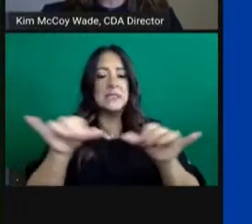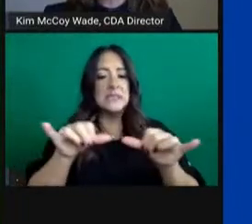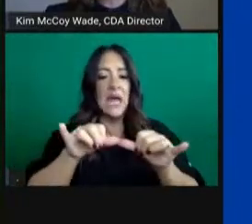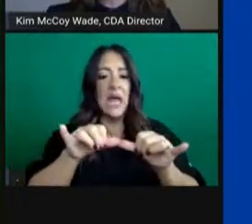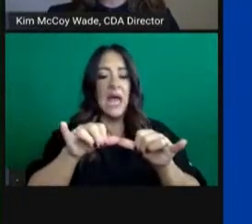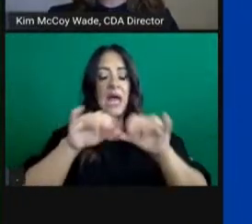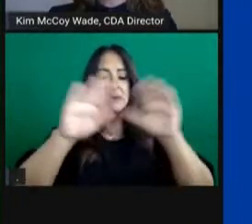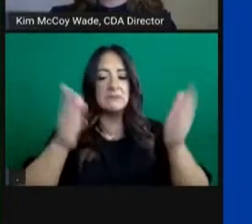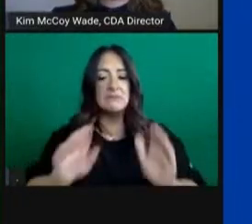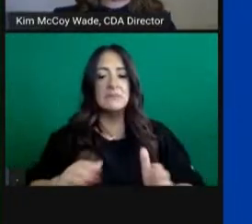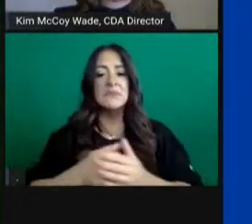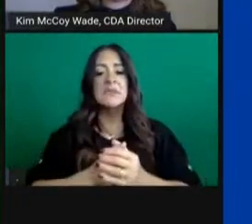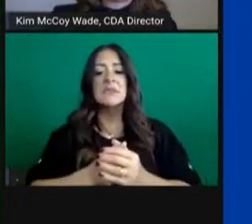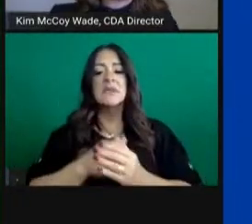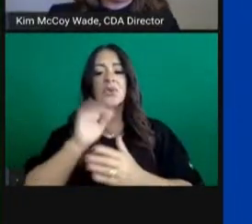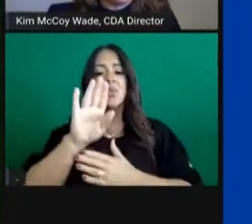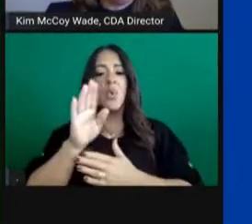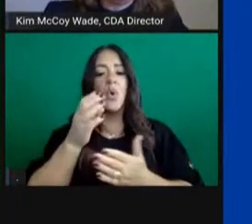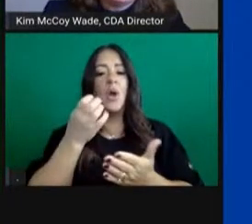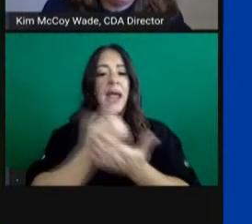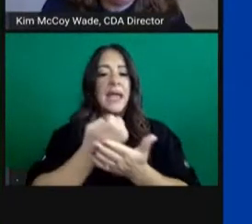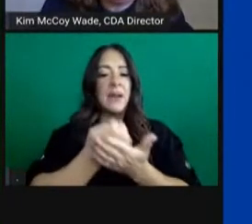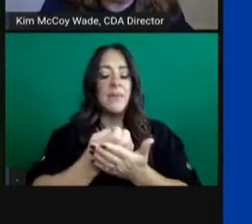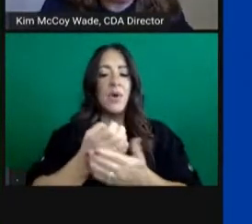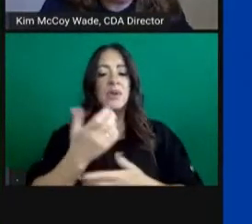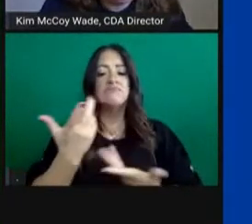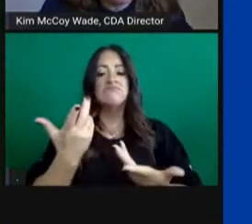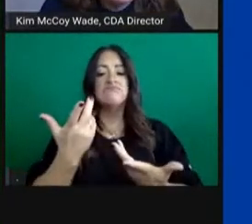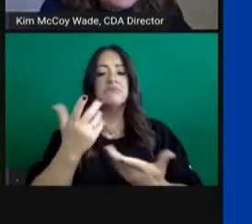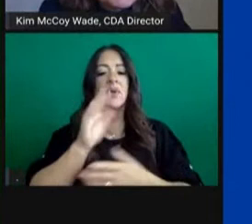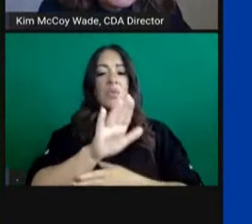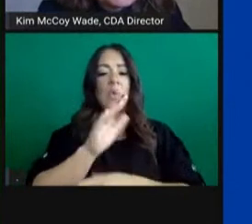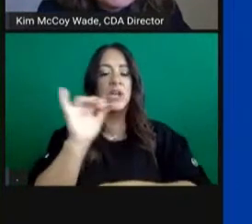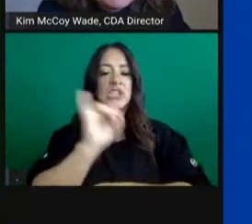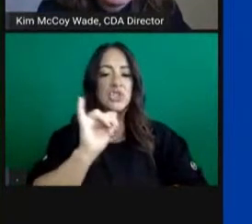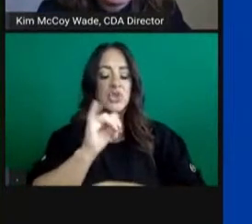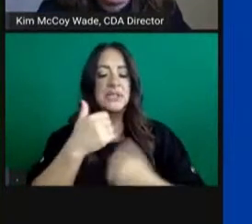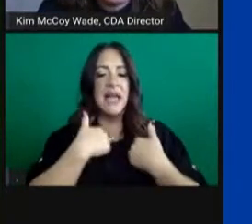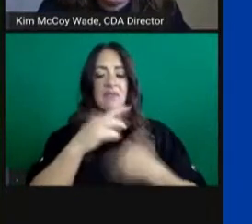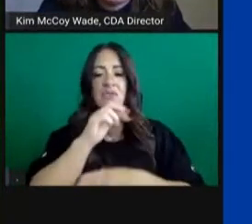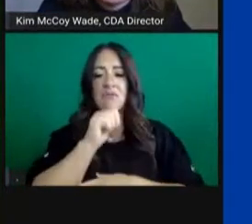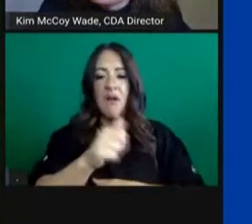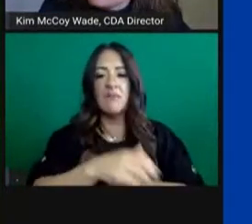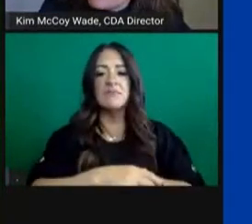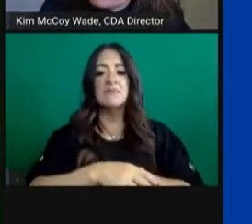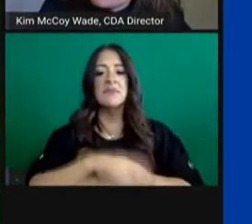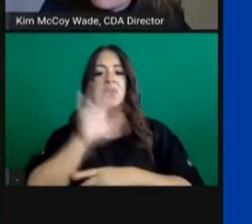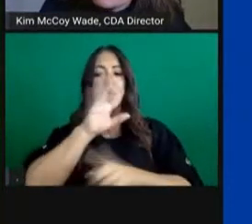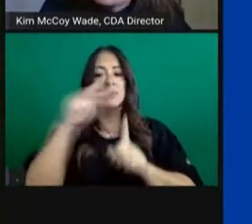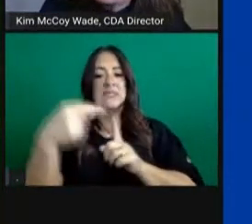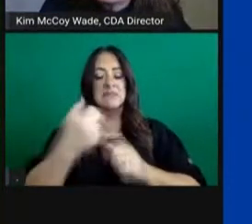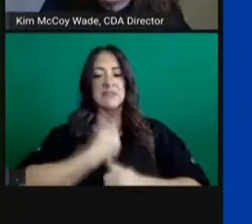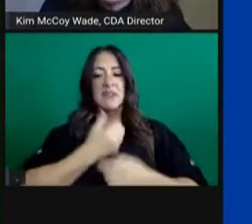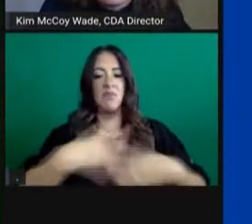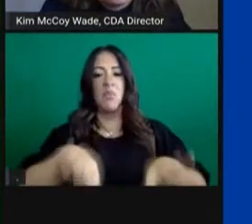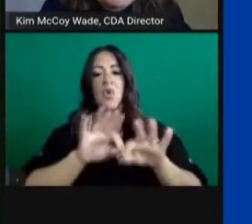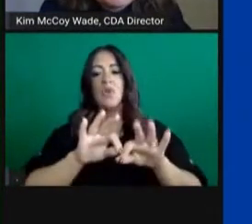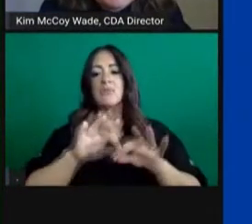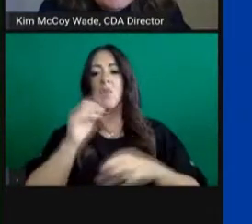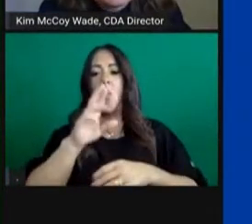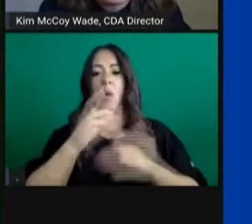perceived self-worth, perceived quality of life, immigration status, incarceration status,